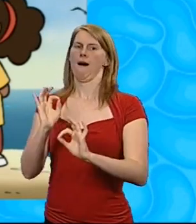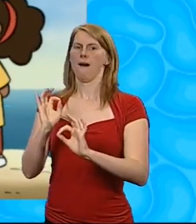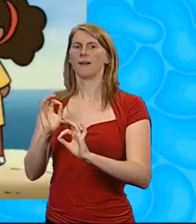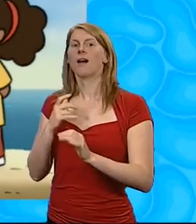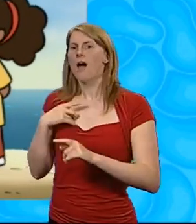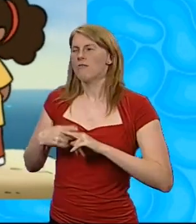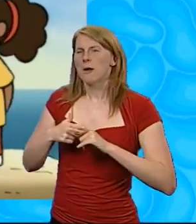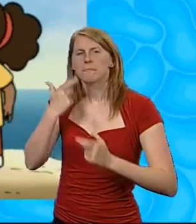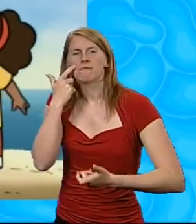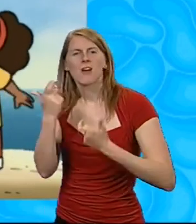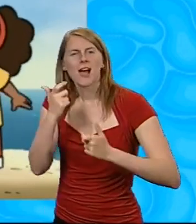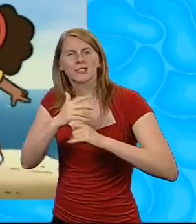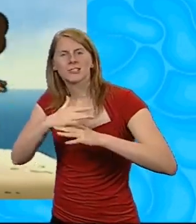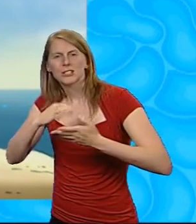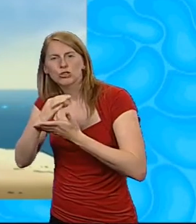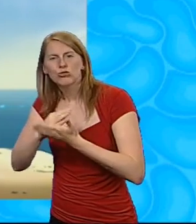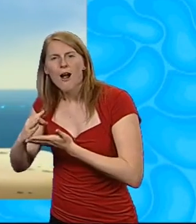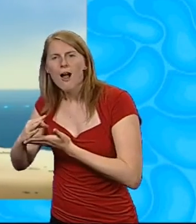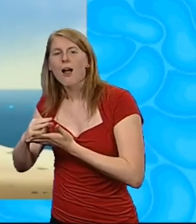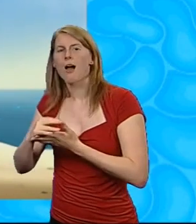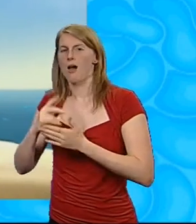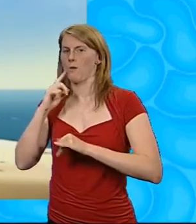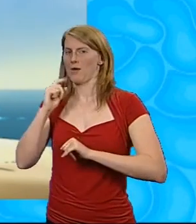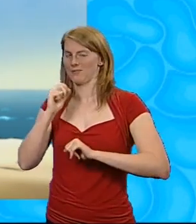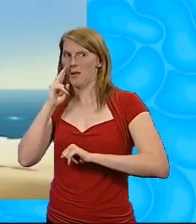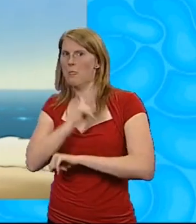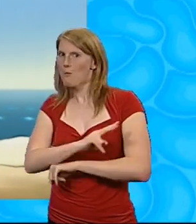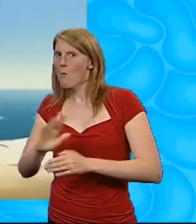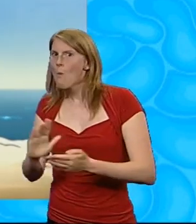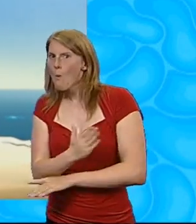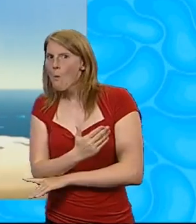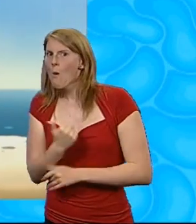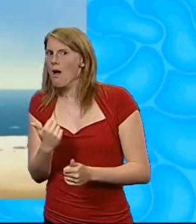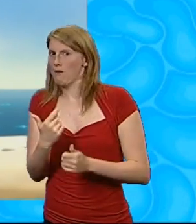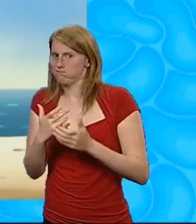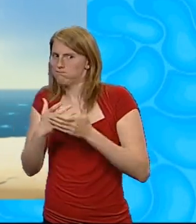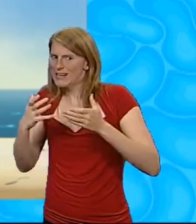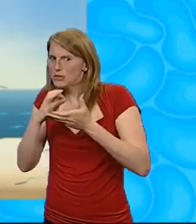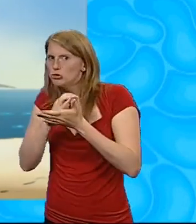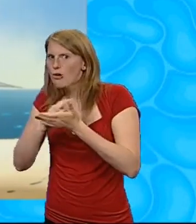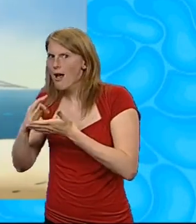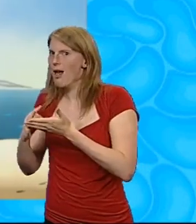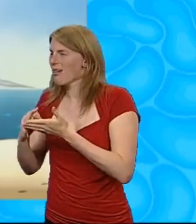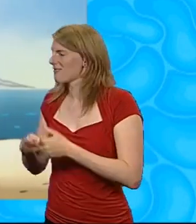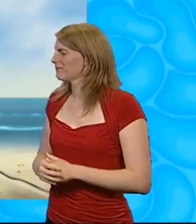schedule. Let's hurry and find some seashells. Wait till you see them all. There are some really big ones here.